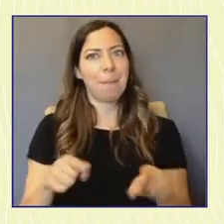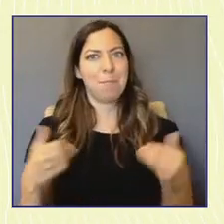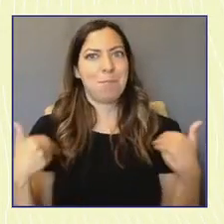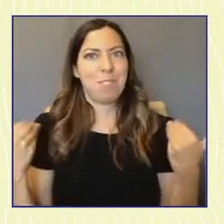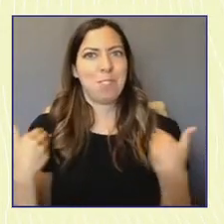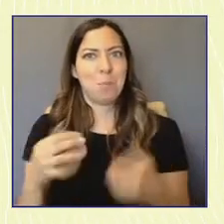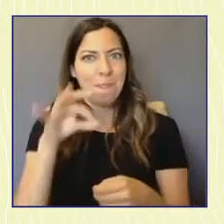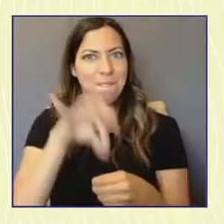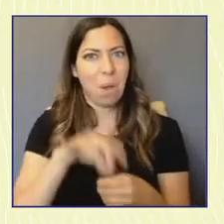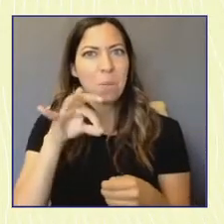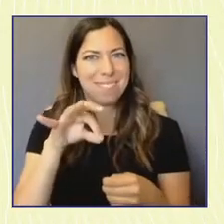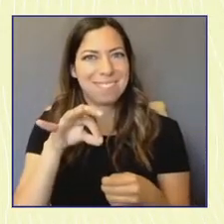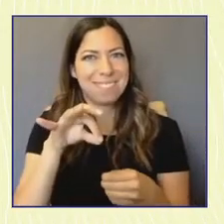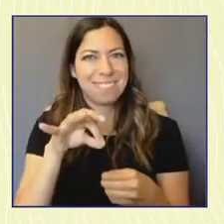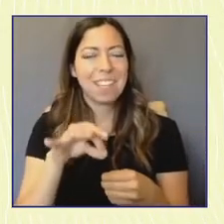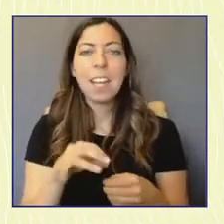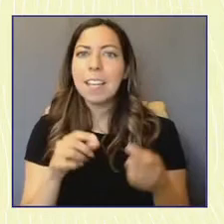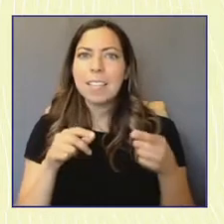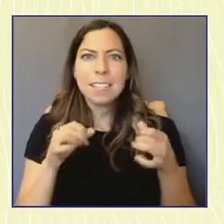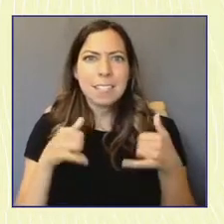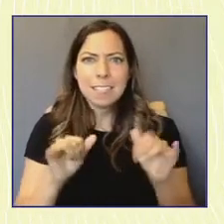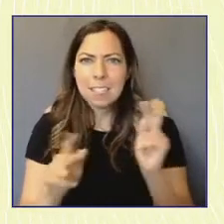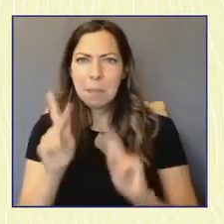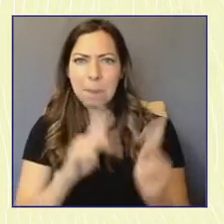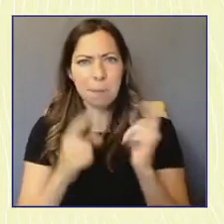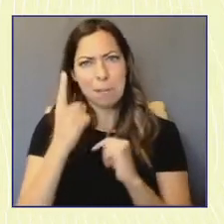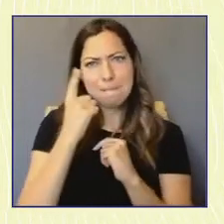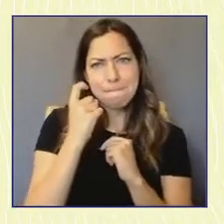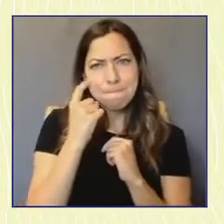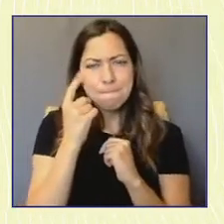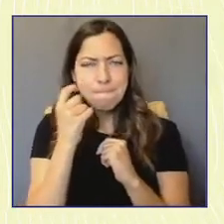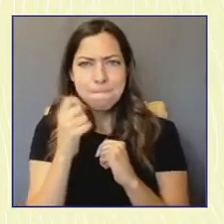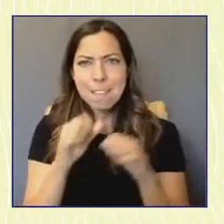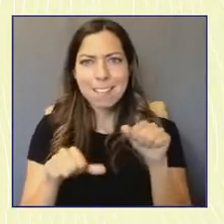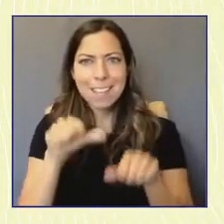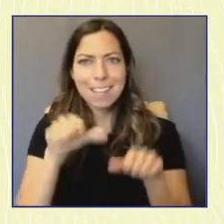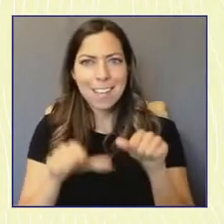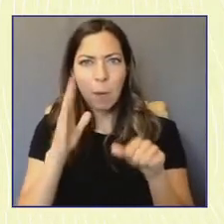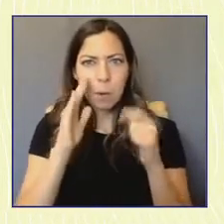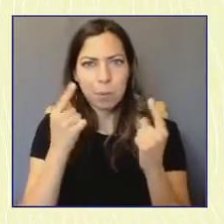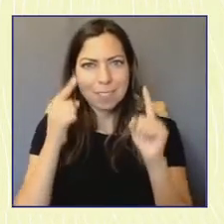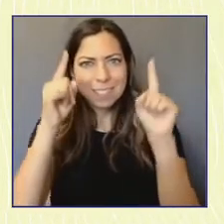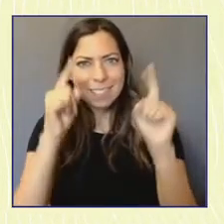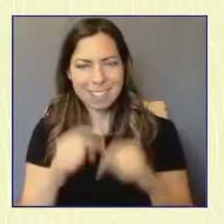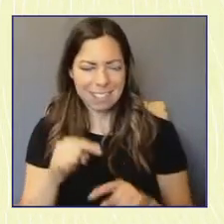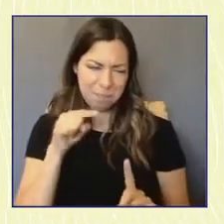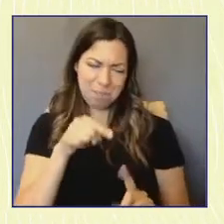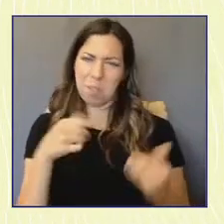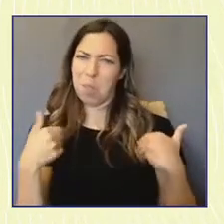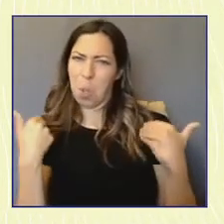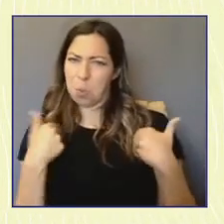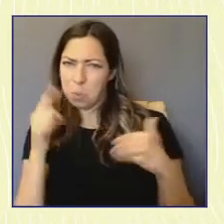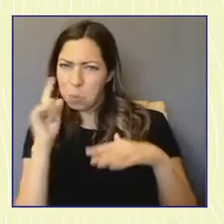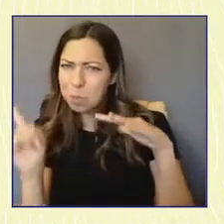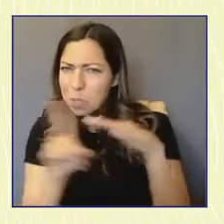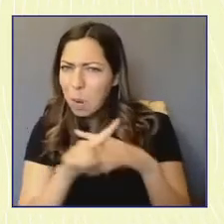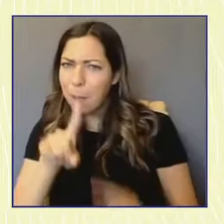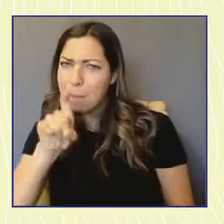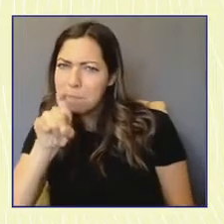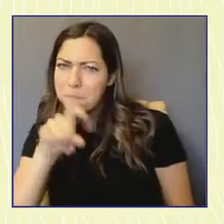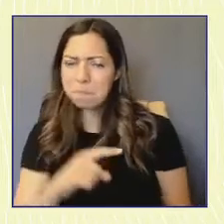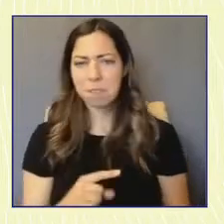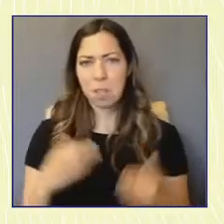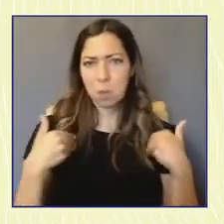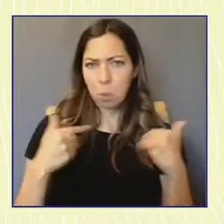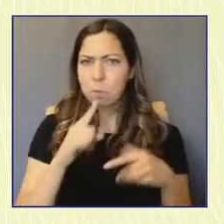conversation that people are just super skeptical of whether or not this group is actually going to show up do they actually care. And I